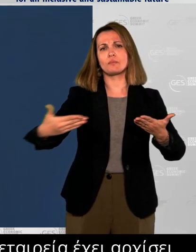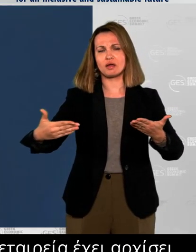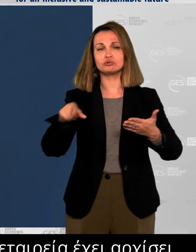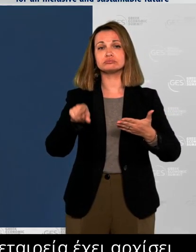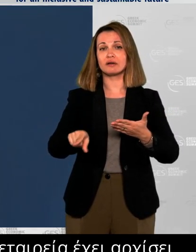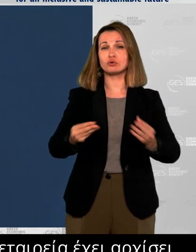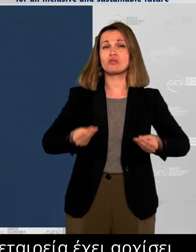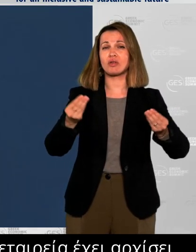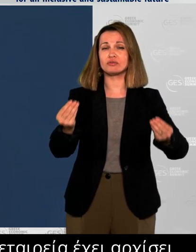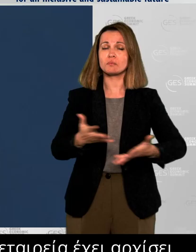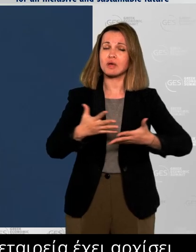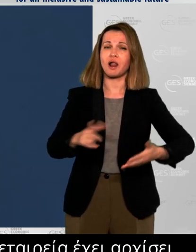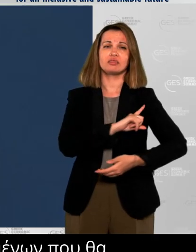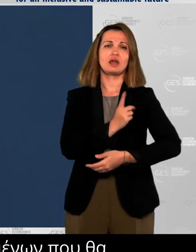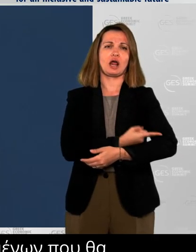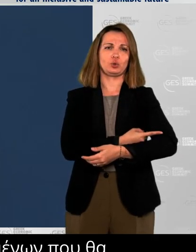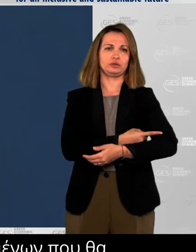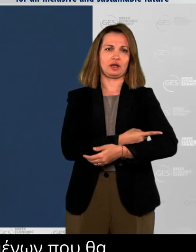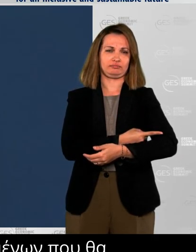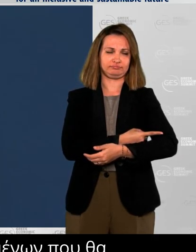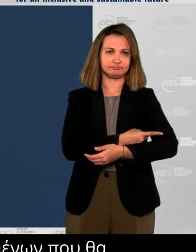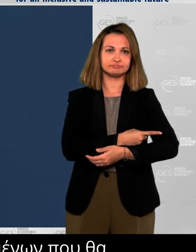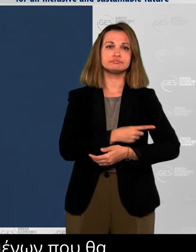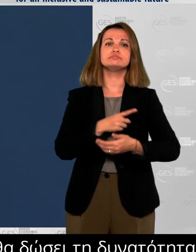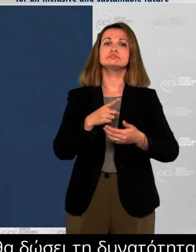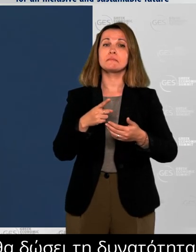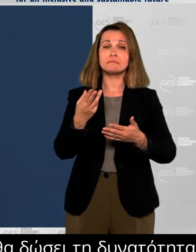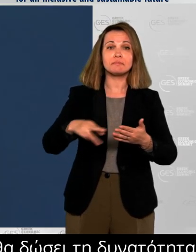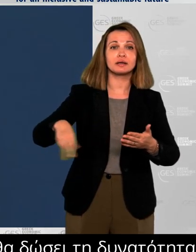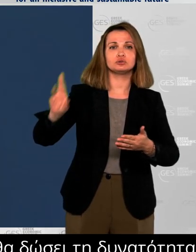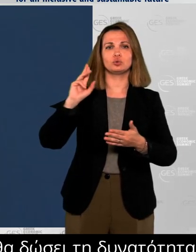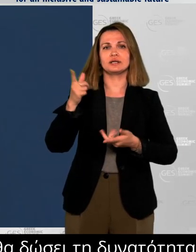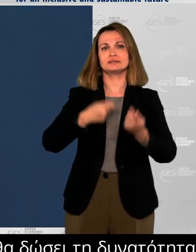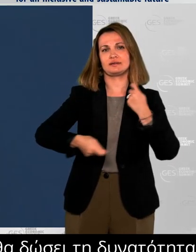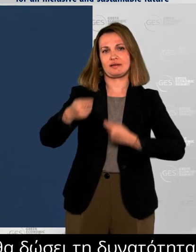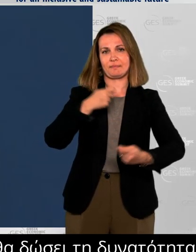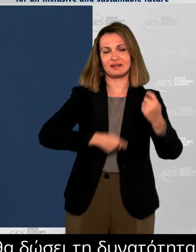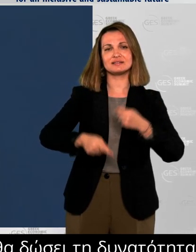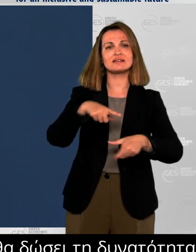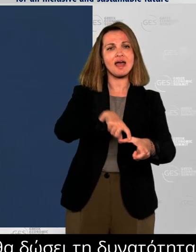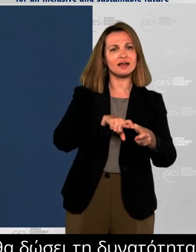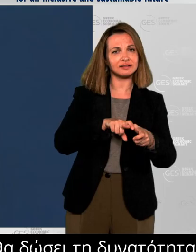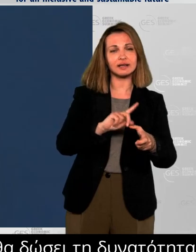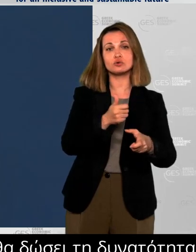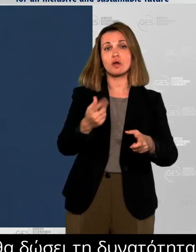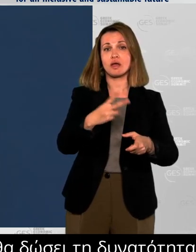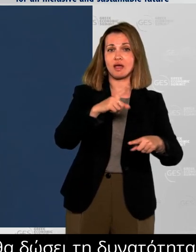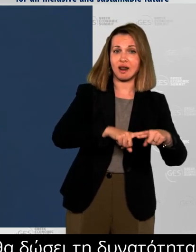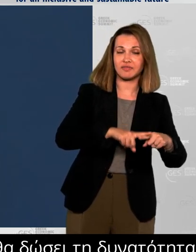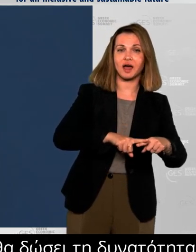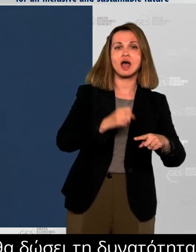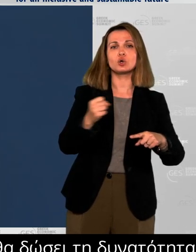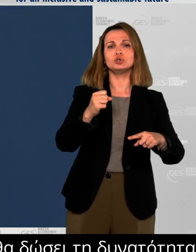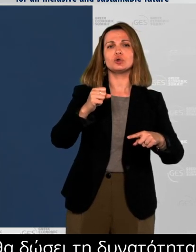services to more firms in Greece and throughout the eastern Mediterranean. Microsoft, meanwhile,